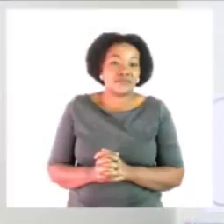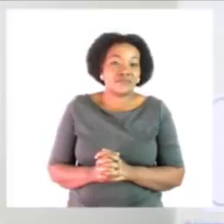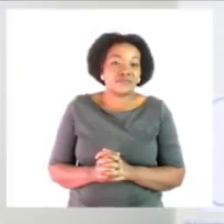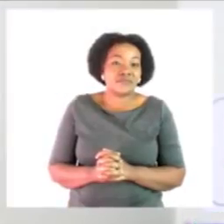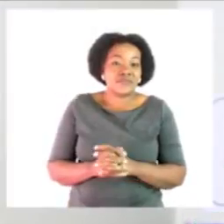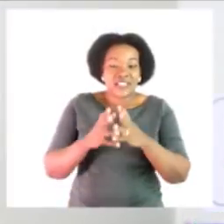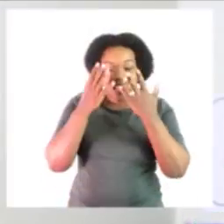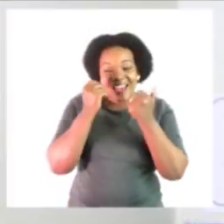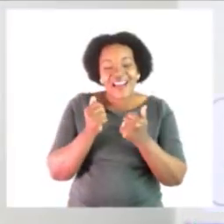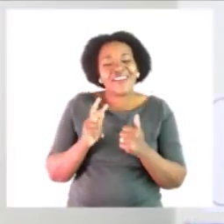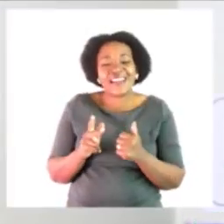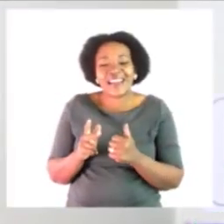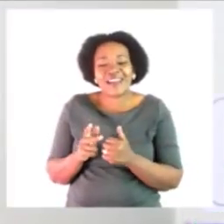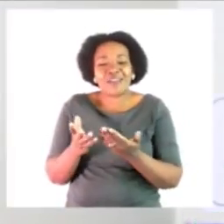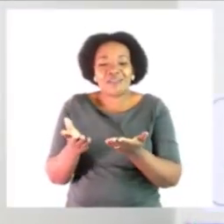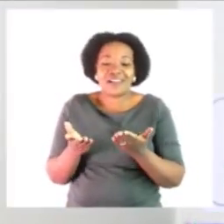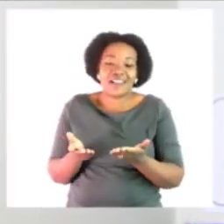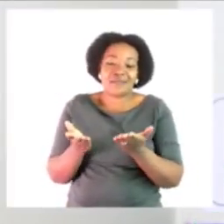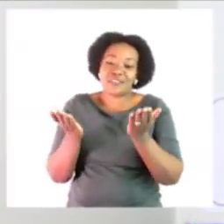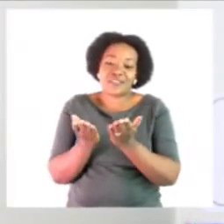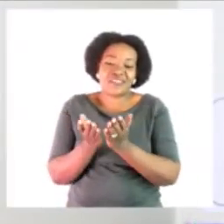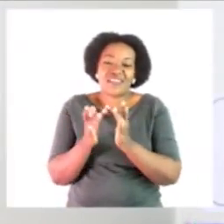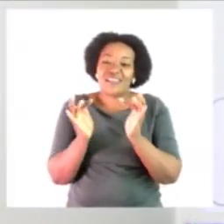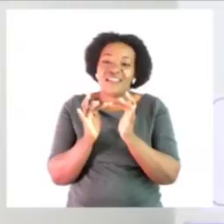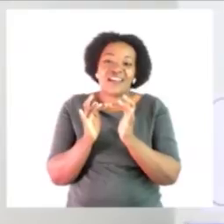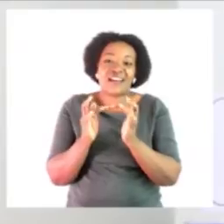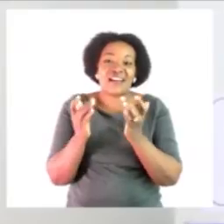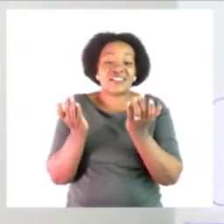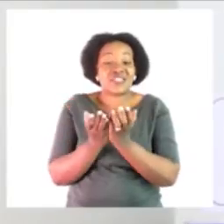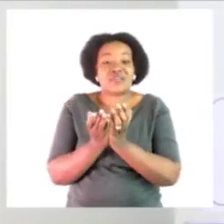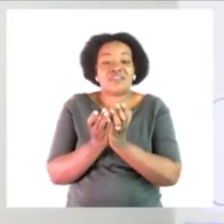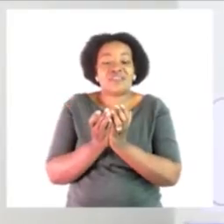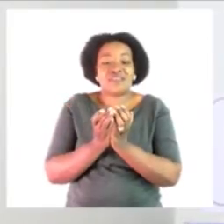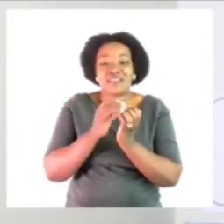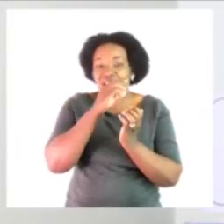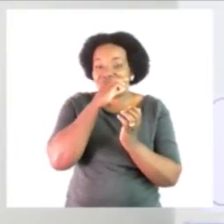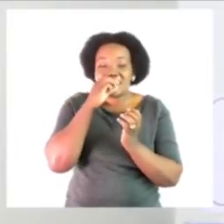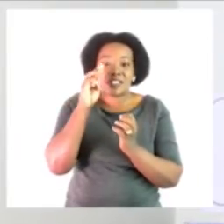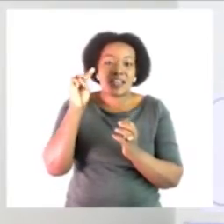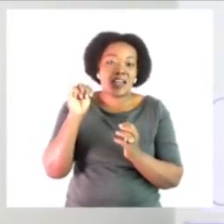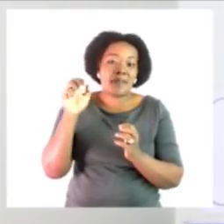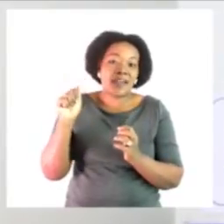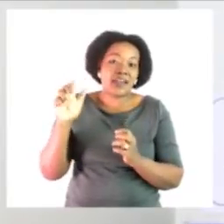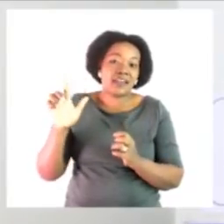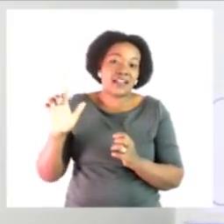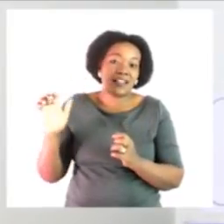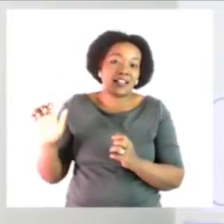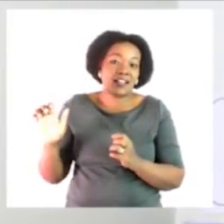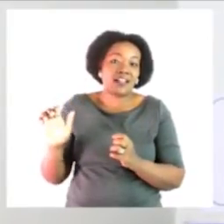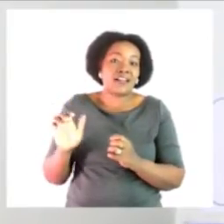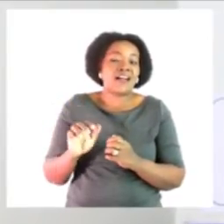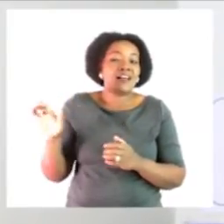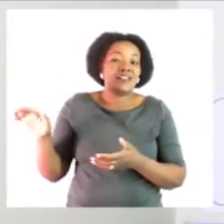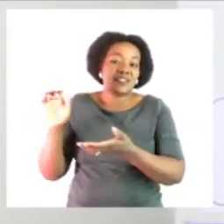hello there again welcome to my zone online school my name is miss isolda guriras and i have a friend here with me